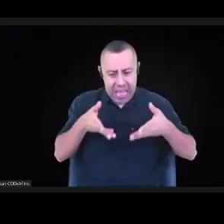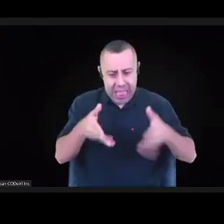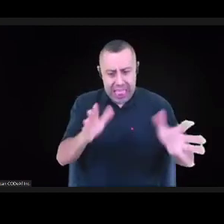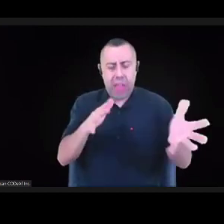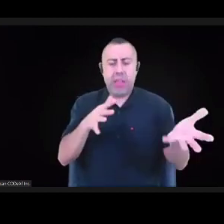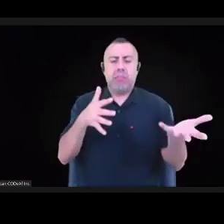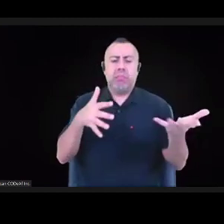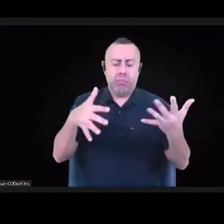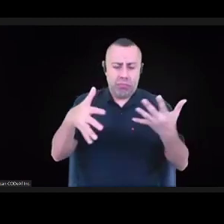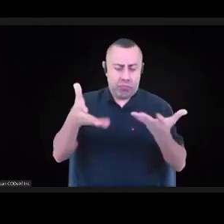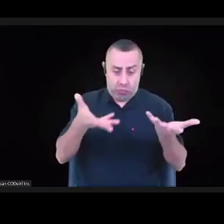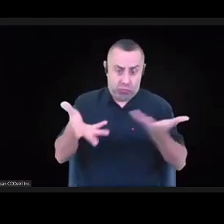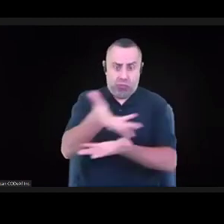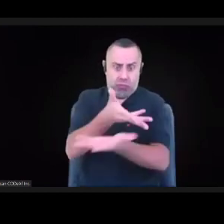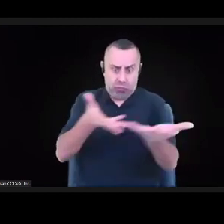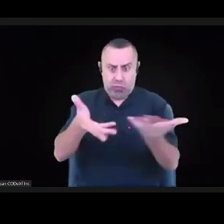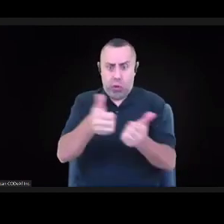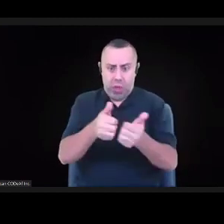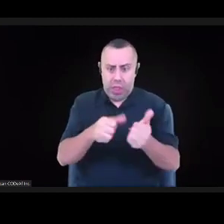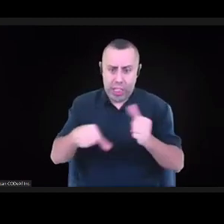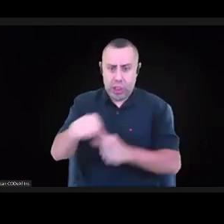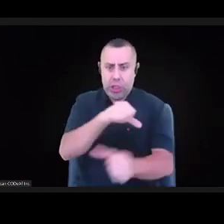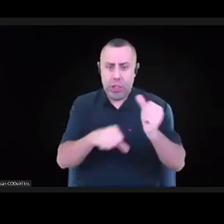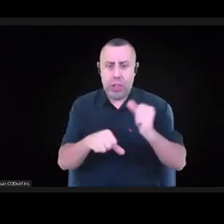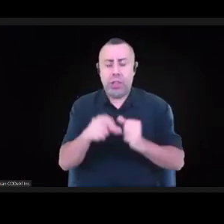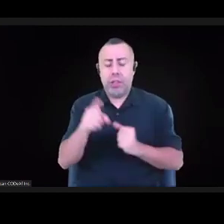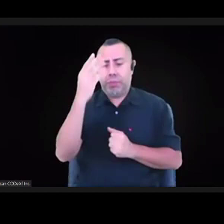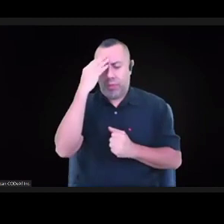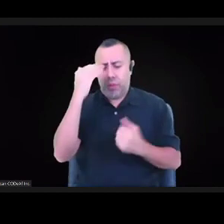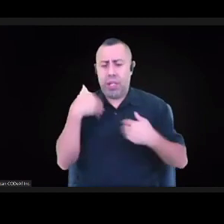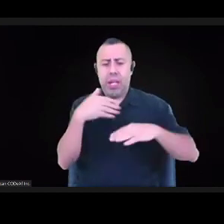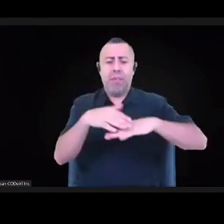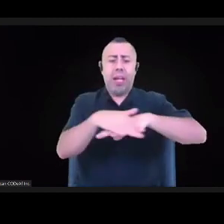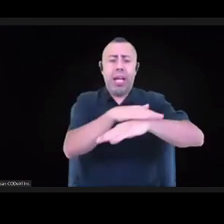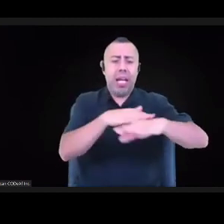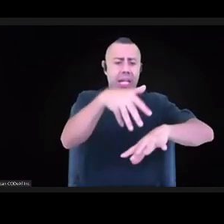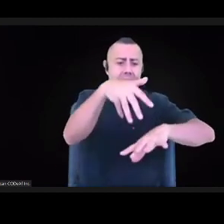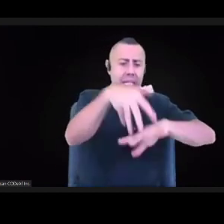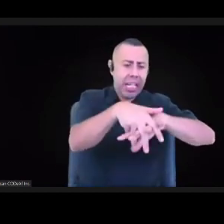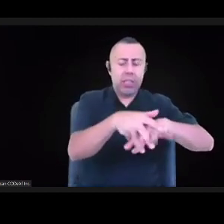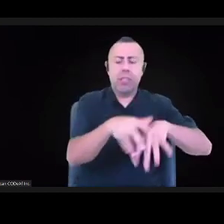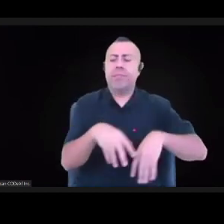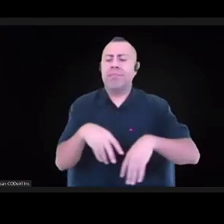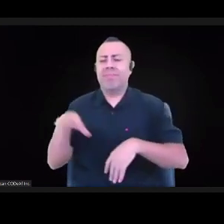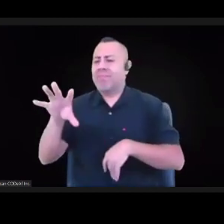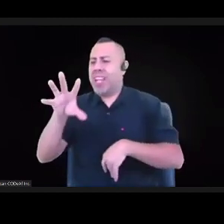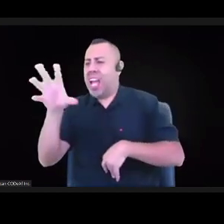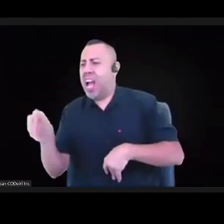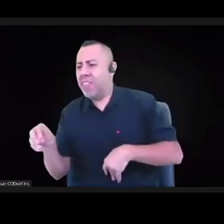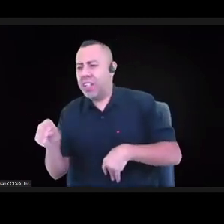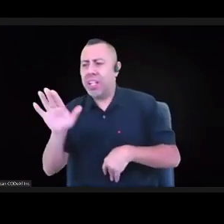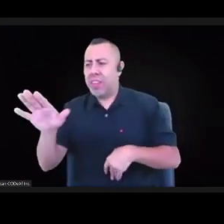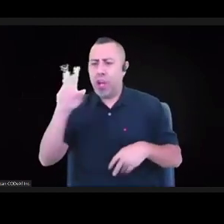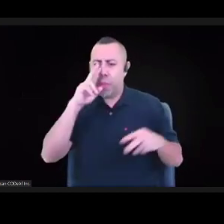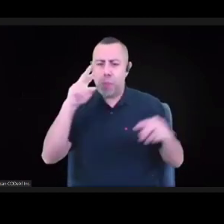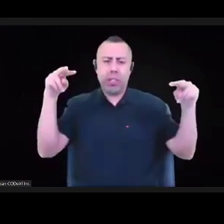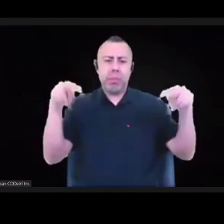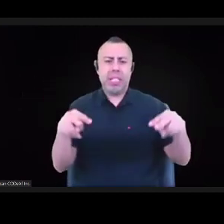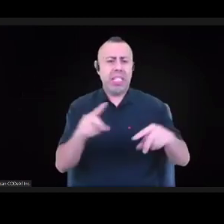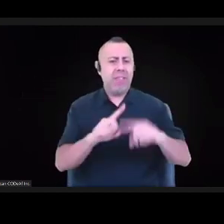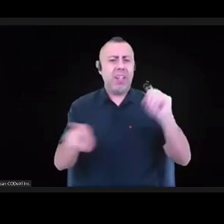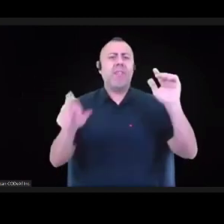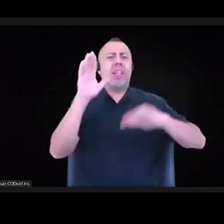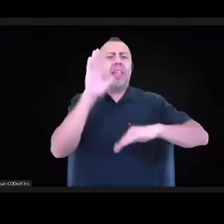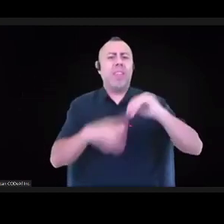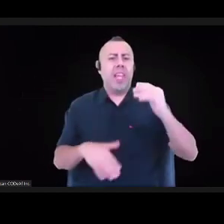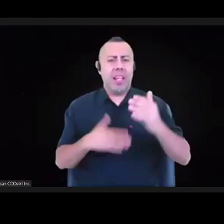their indigenous or traditional African perspectives are much different than a material base that came out of the Enlightenment. And what kind of system